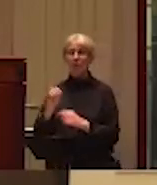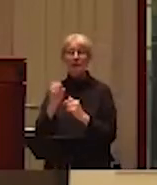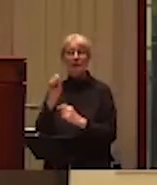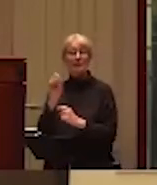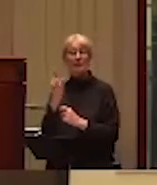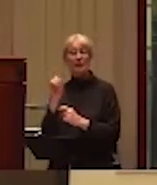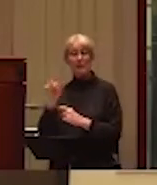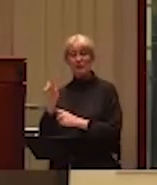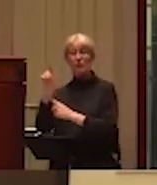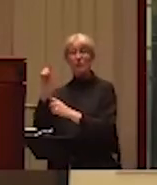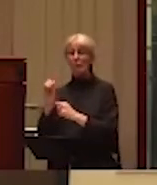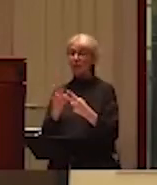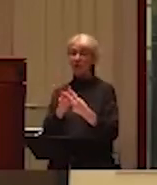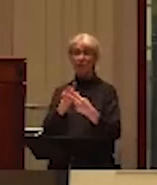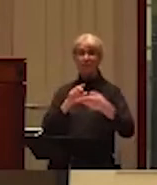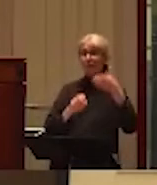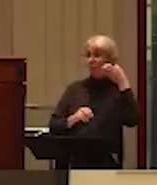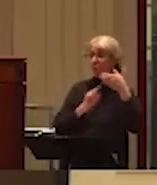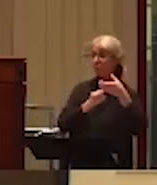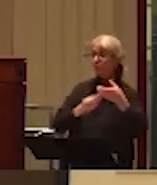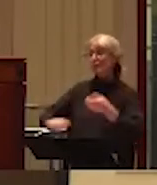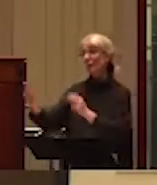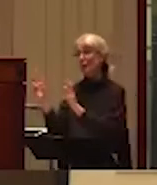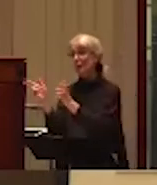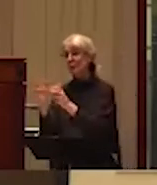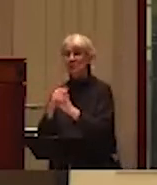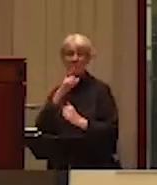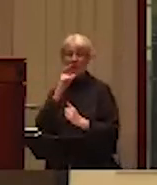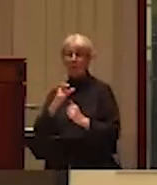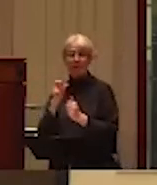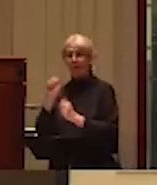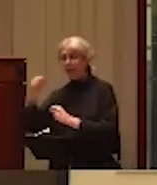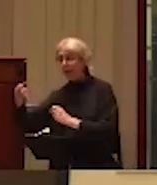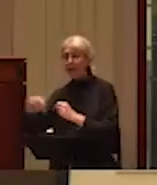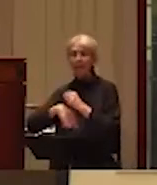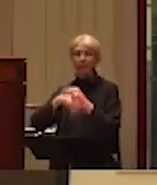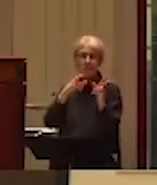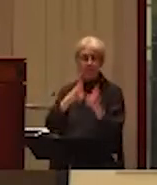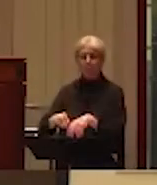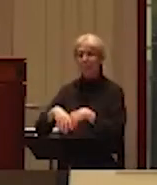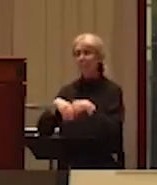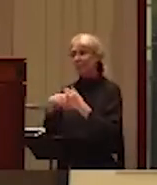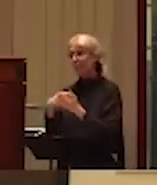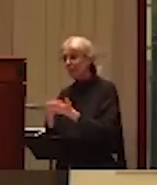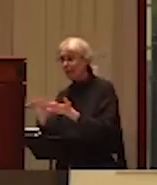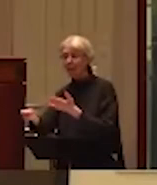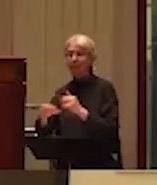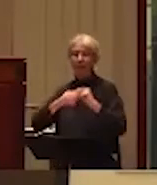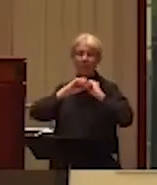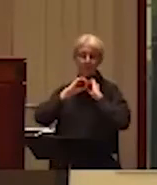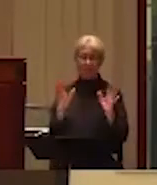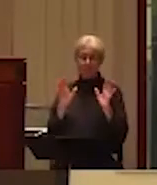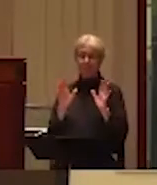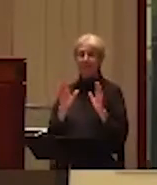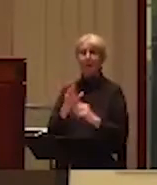on your phone or your computer. You don't have to sign up for anything. There's no account. You don't have to download anything. You